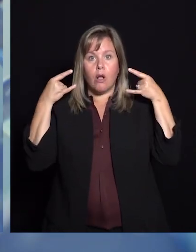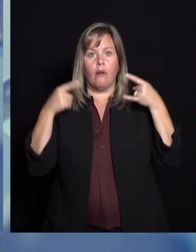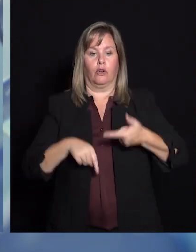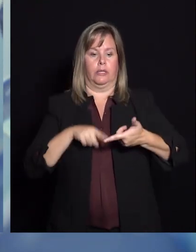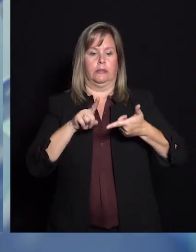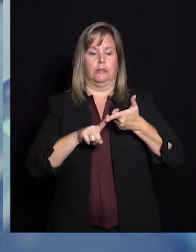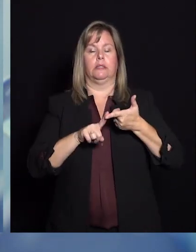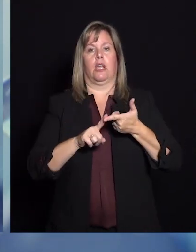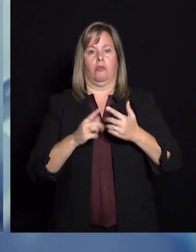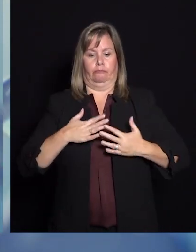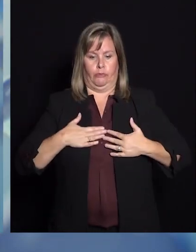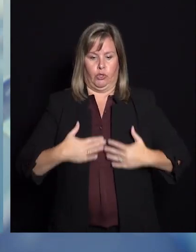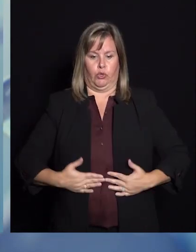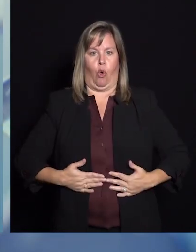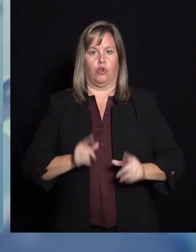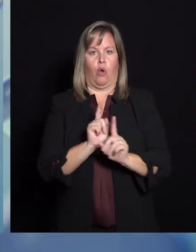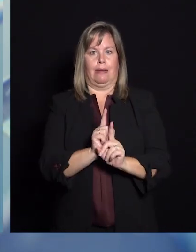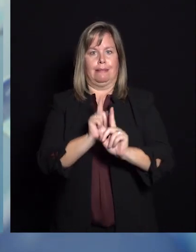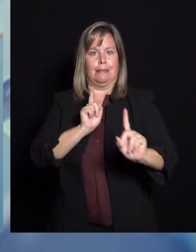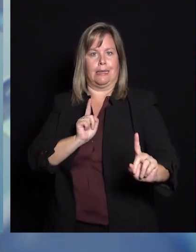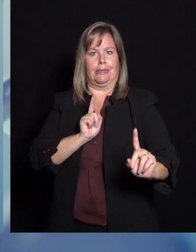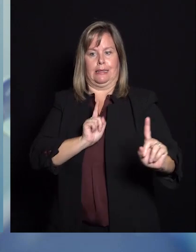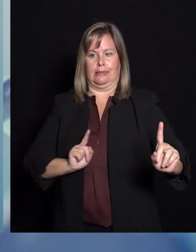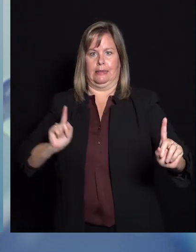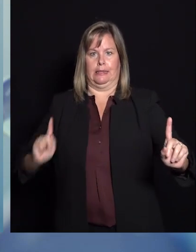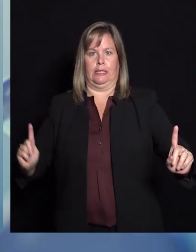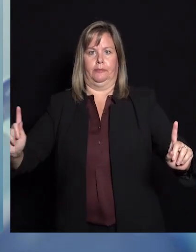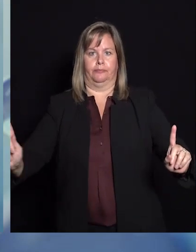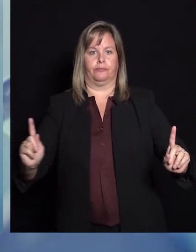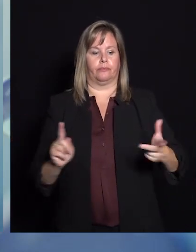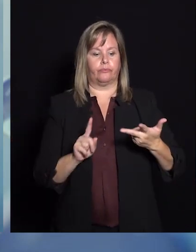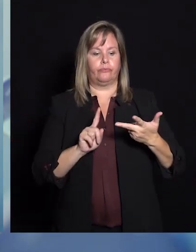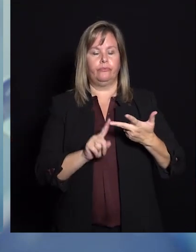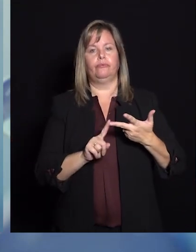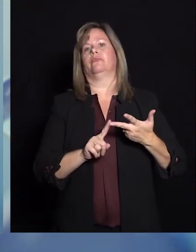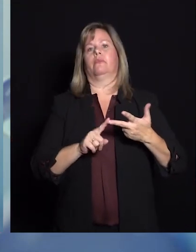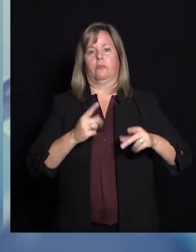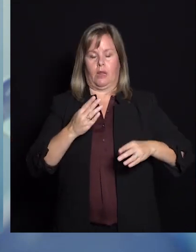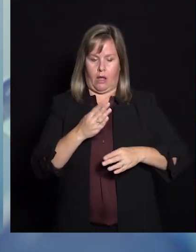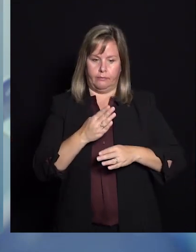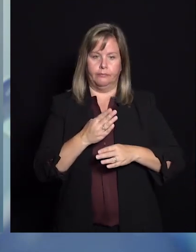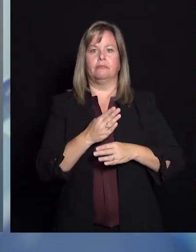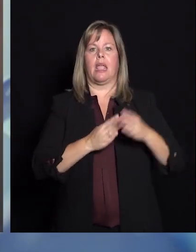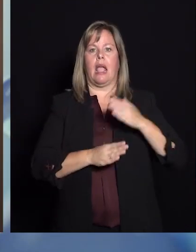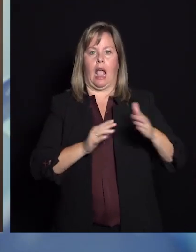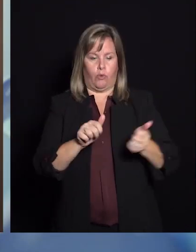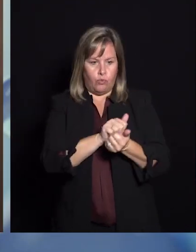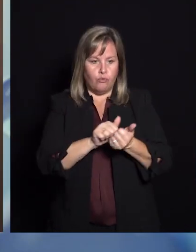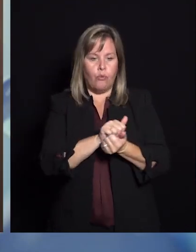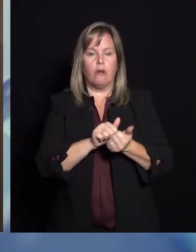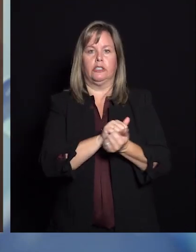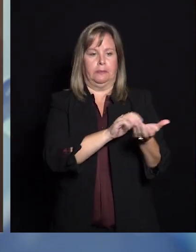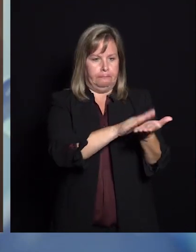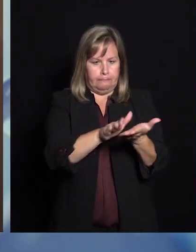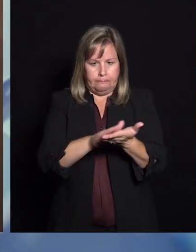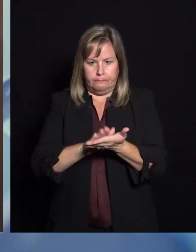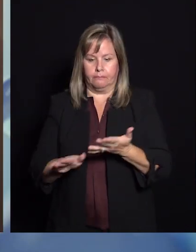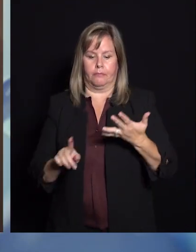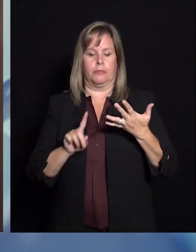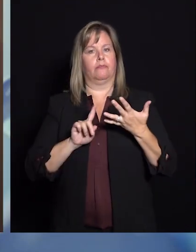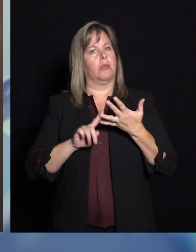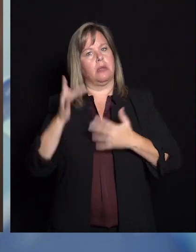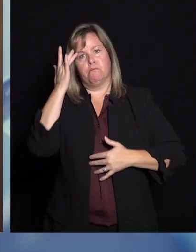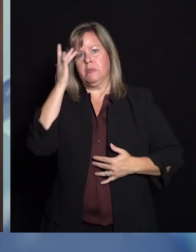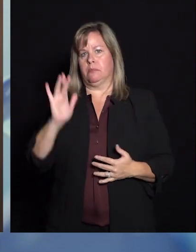coverings, social distancing, and making sure that we're using proper hygiene and sanitation, and being smart about